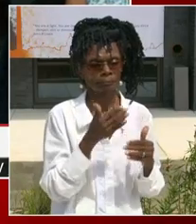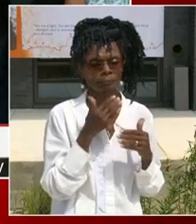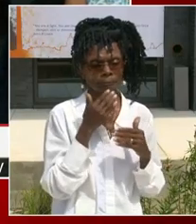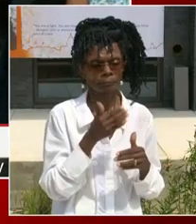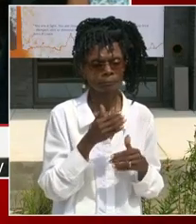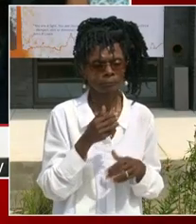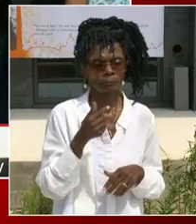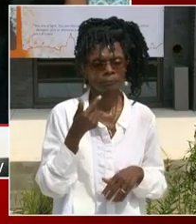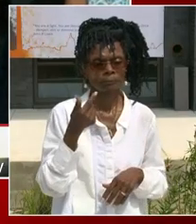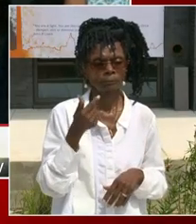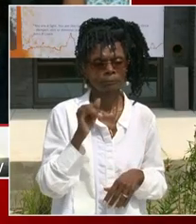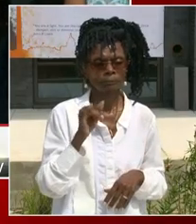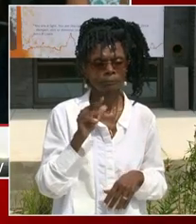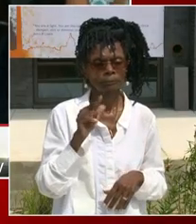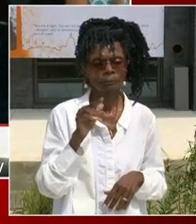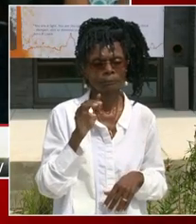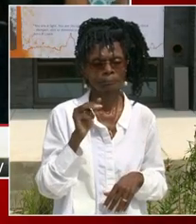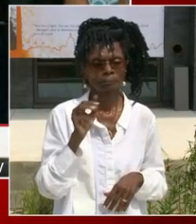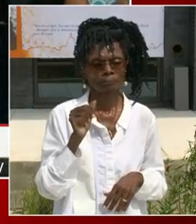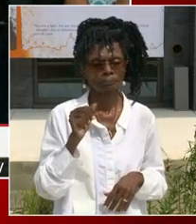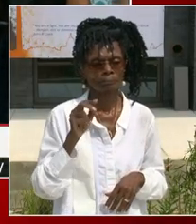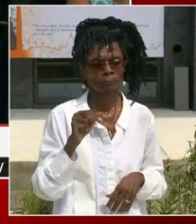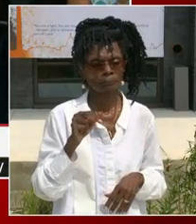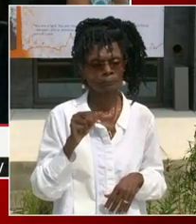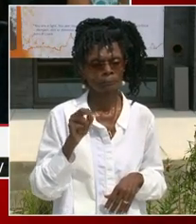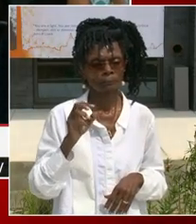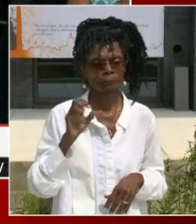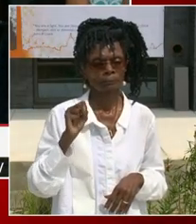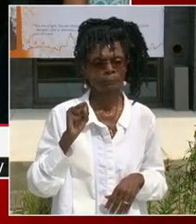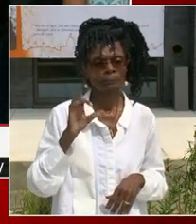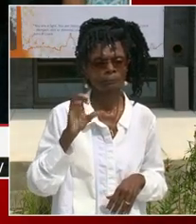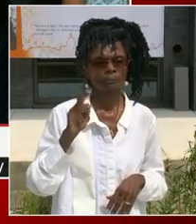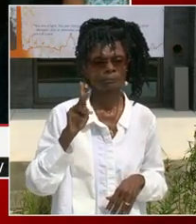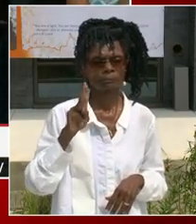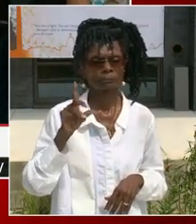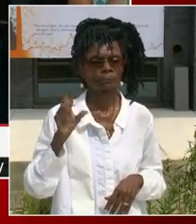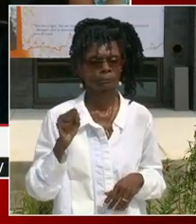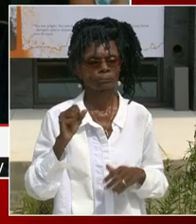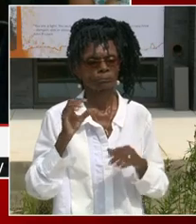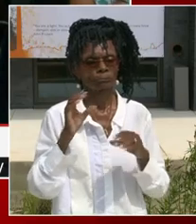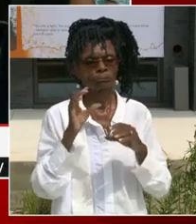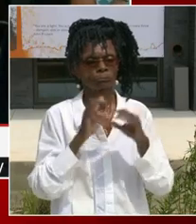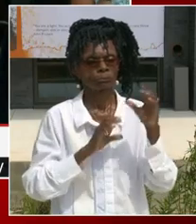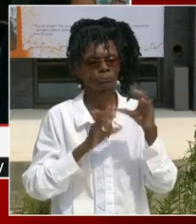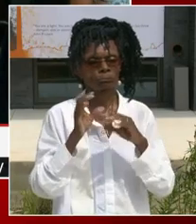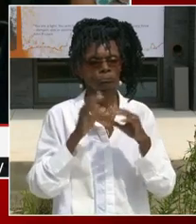Collaborative, for the excellent work that you did construction in this building. Please give them a round of applause.